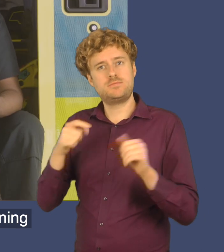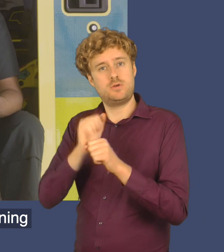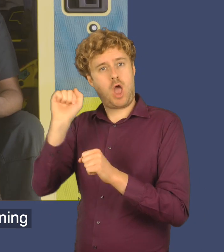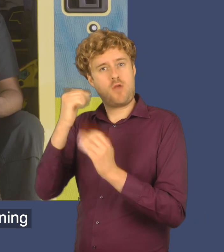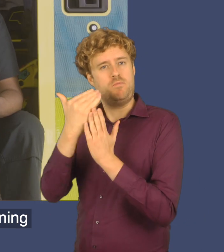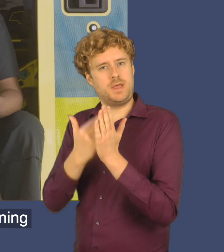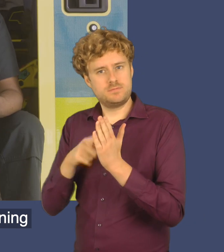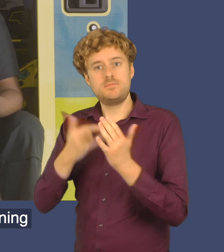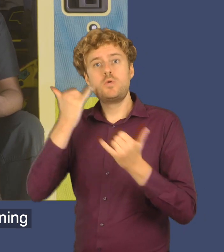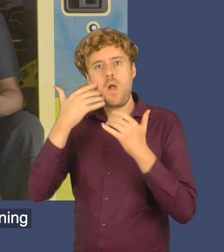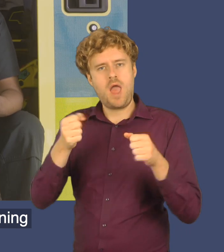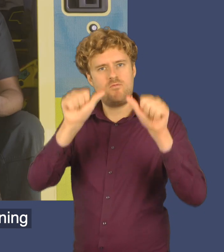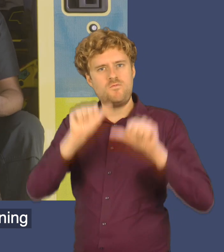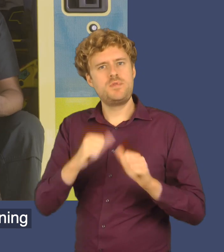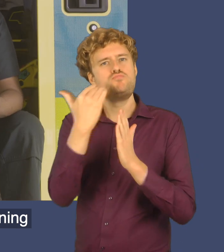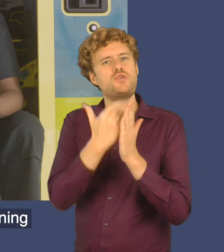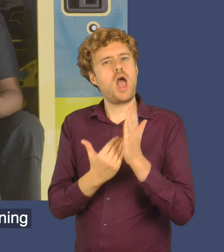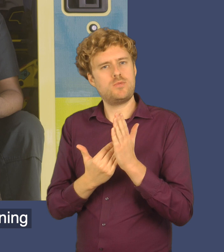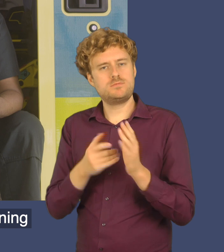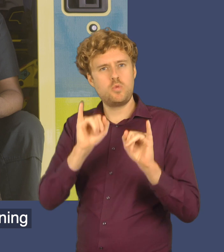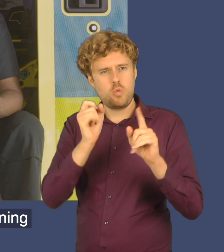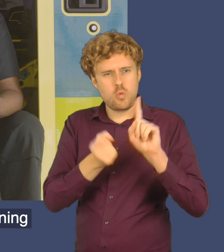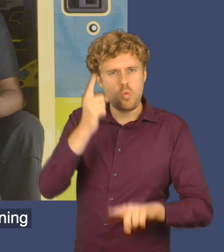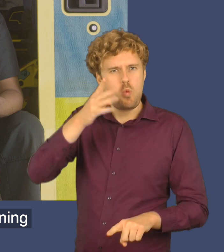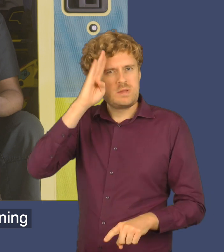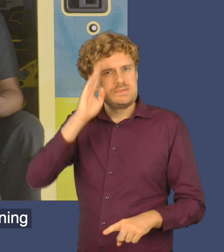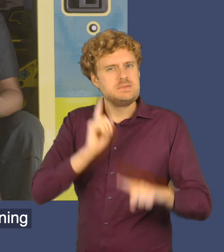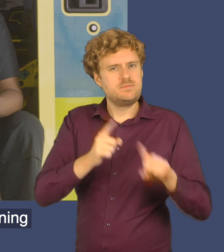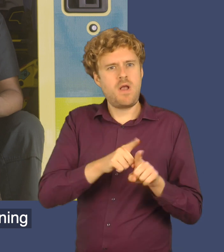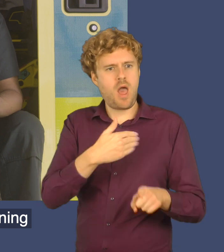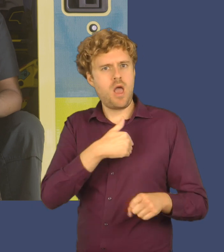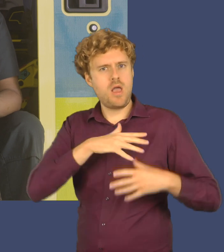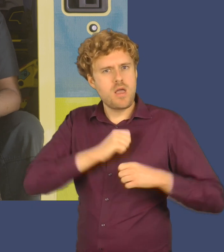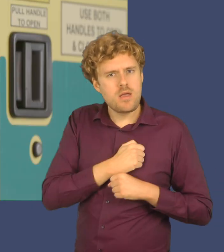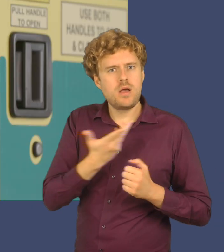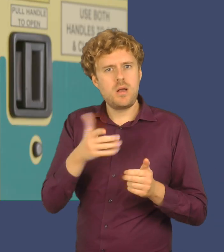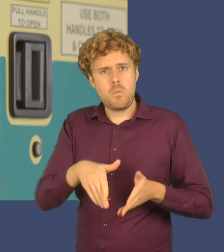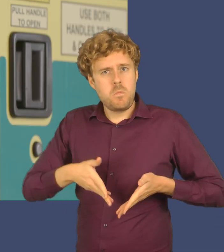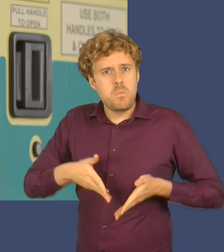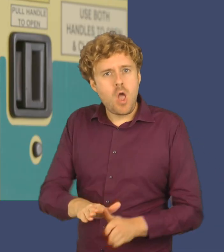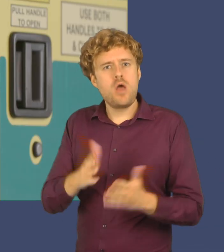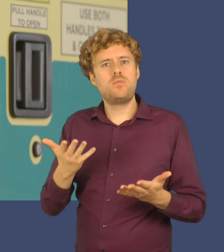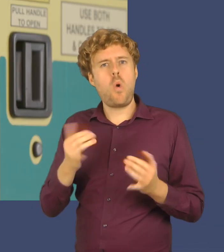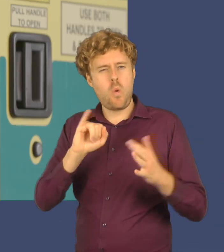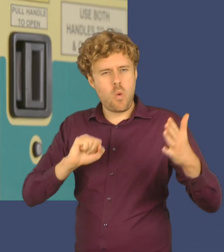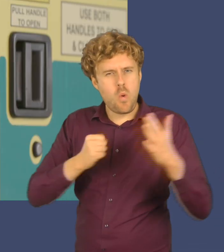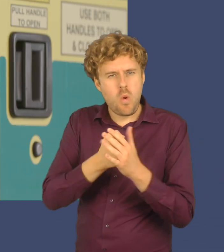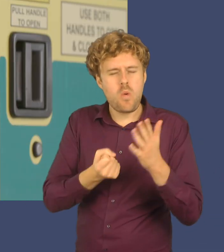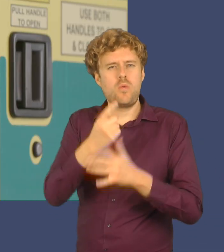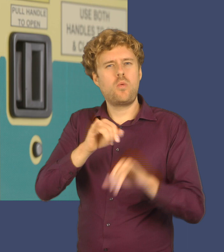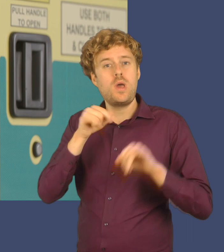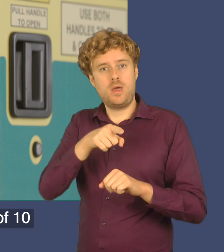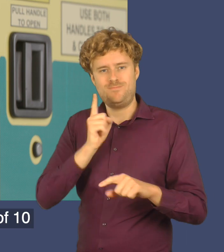are prioritised, so if there's a life-threatening emergency like a cardiac arrest, childbirth or a serious